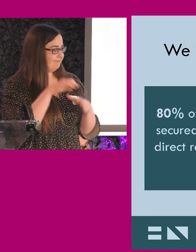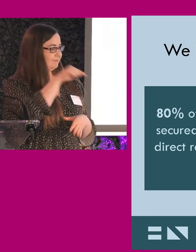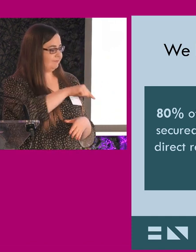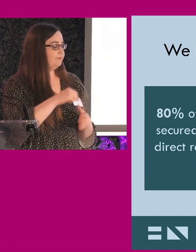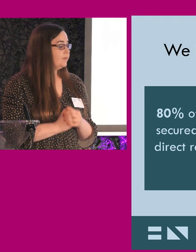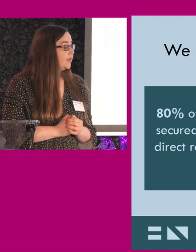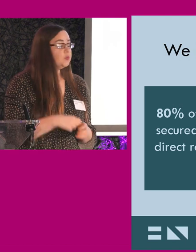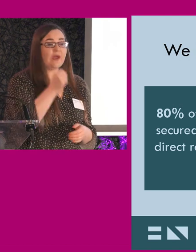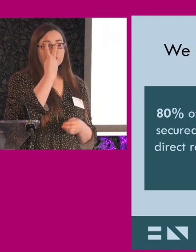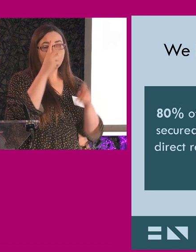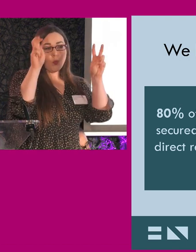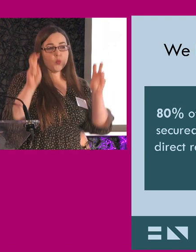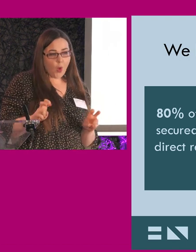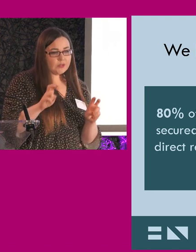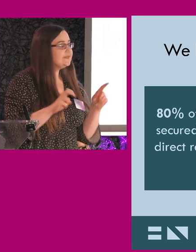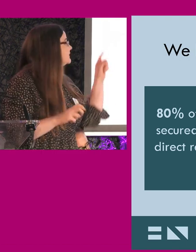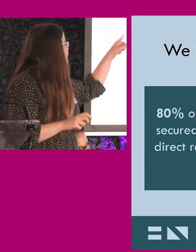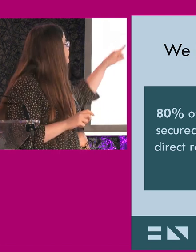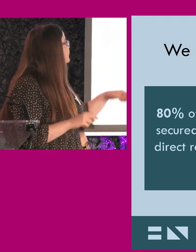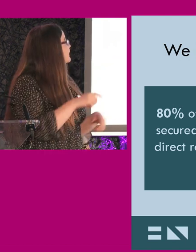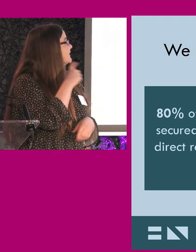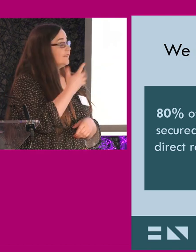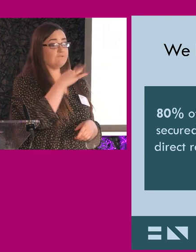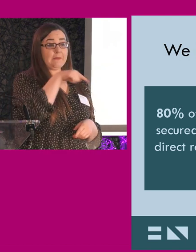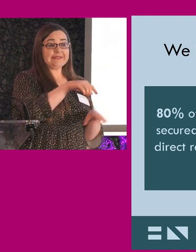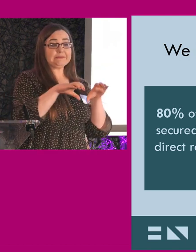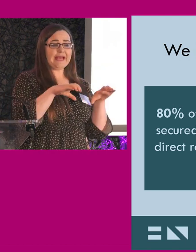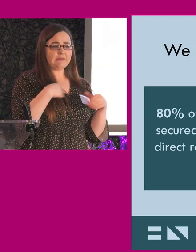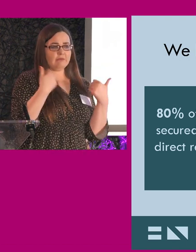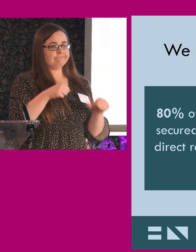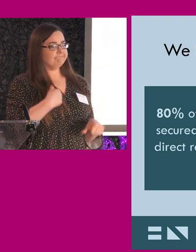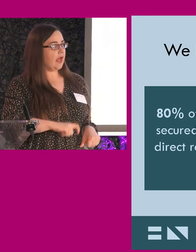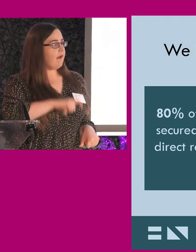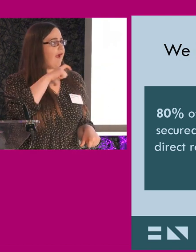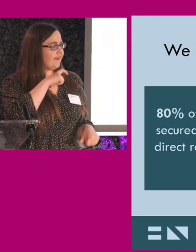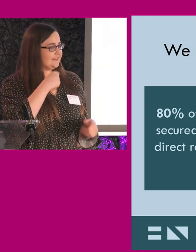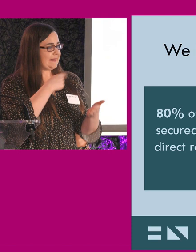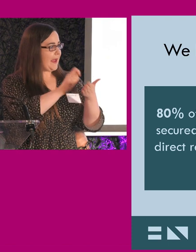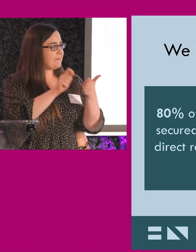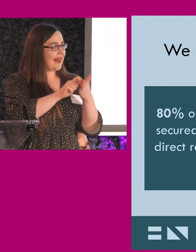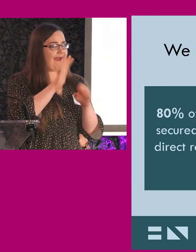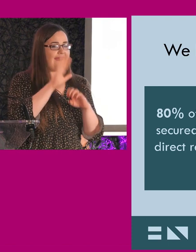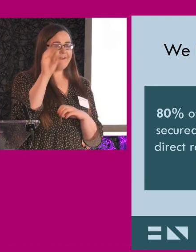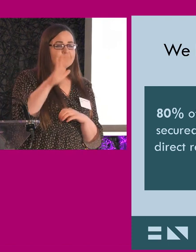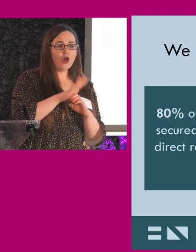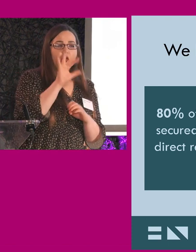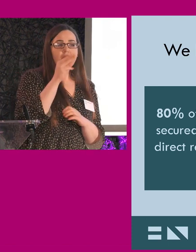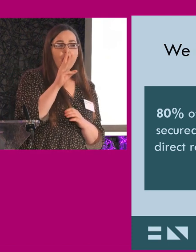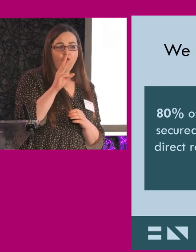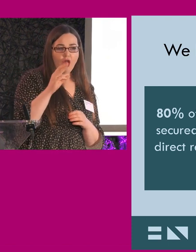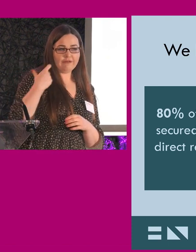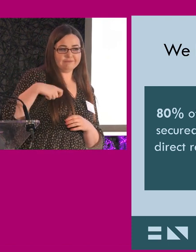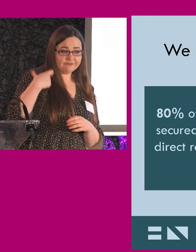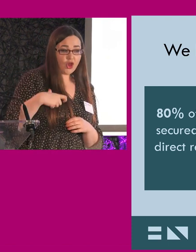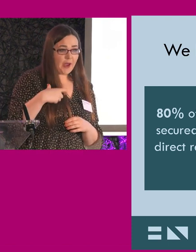WAM placement process. And we have two quotes here, as you can see. This one is from a placement. One has been given confidence to